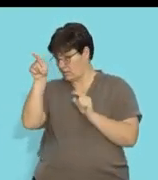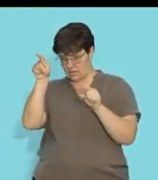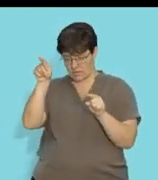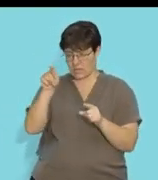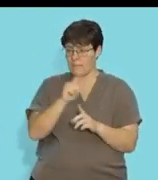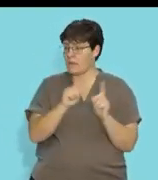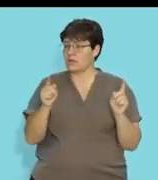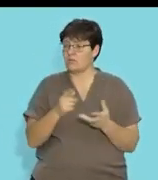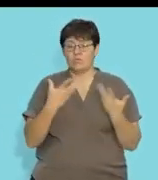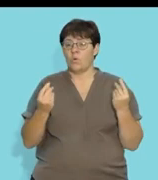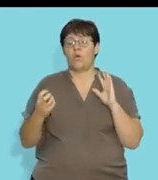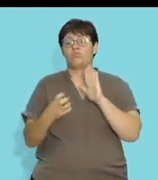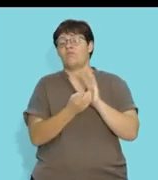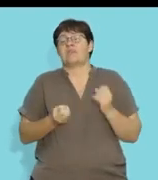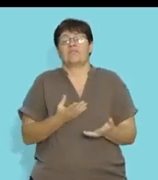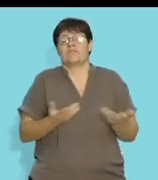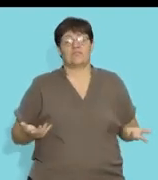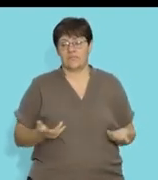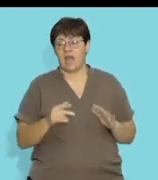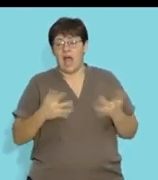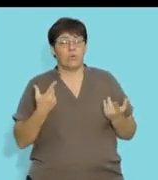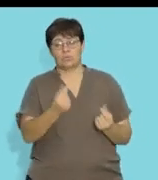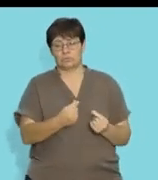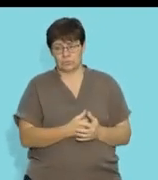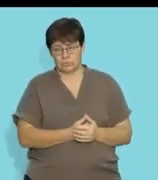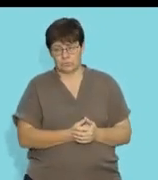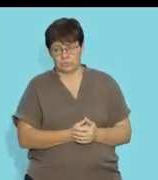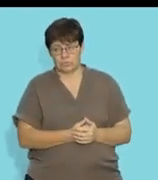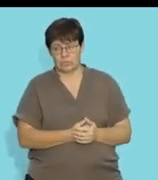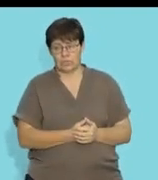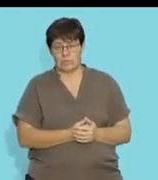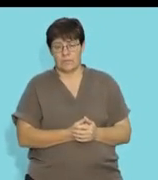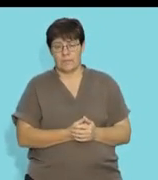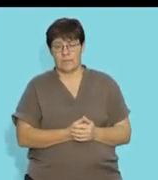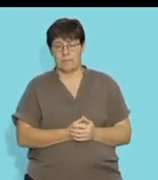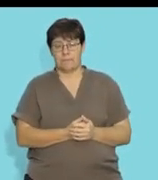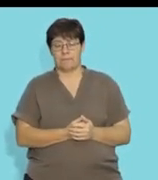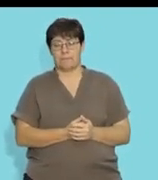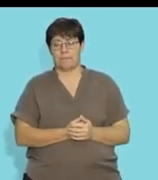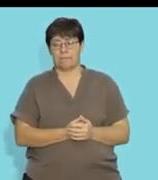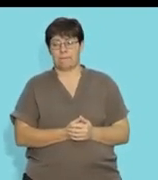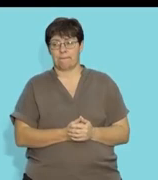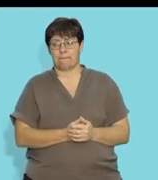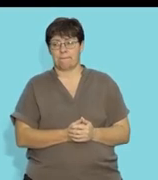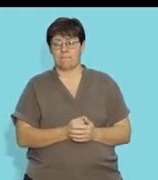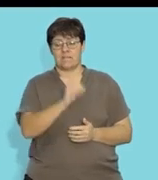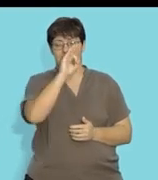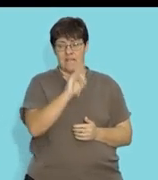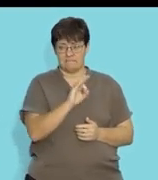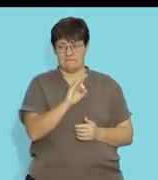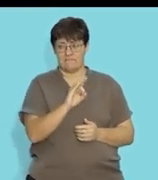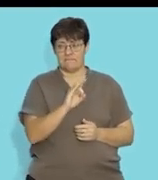we can see them on the graph. But if I did not give you that, how would you do it? So you would quickly say